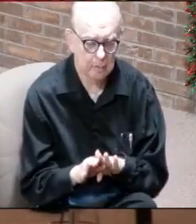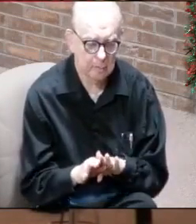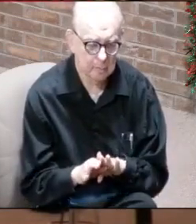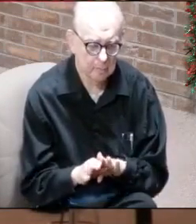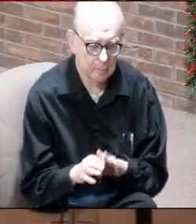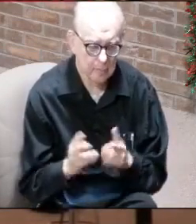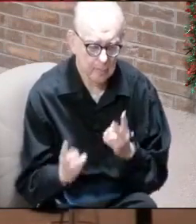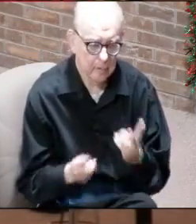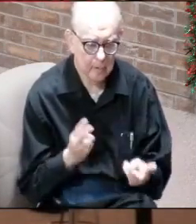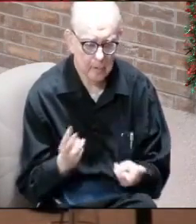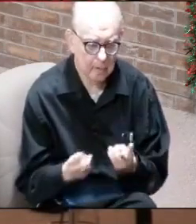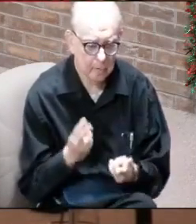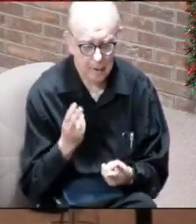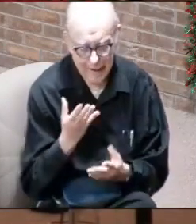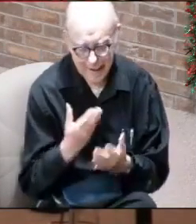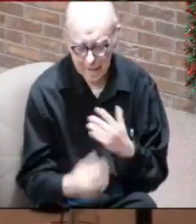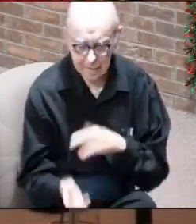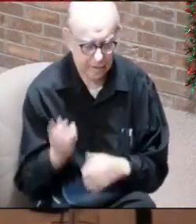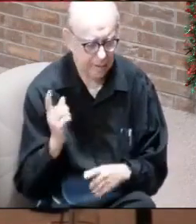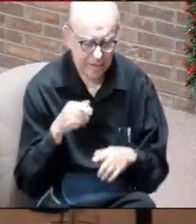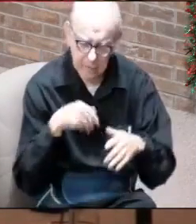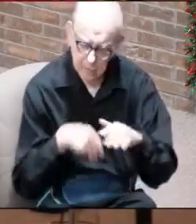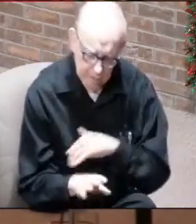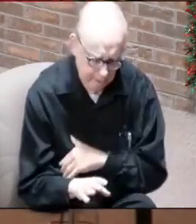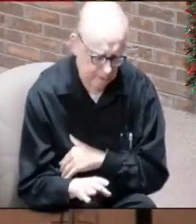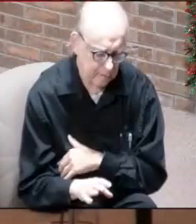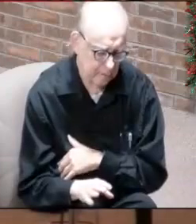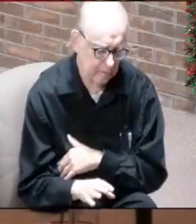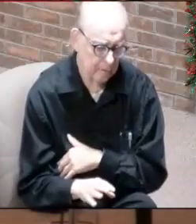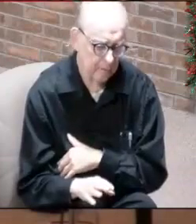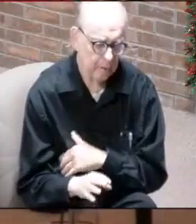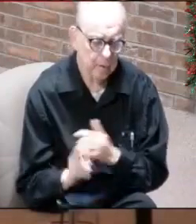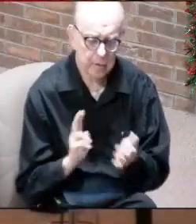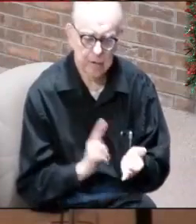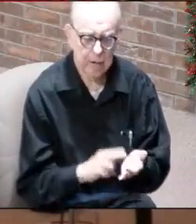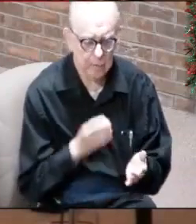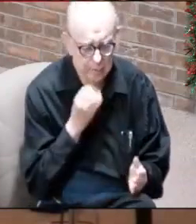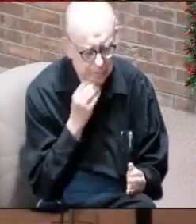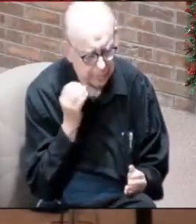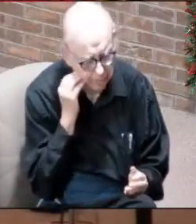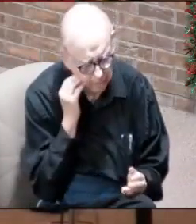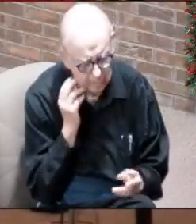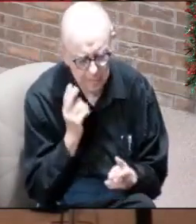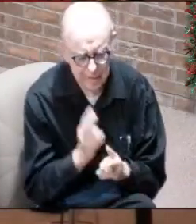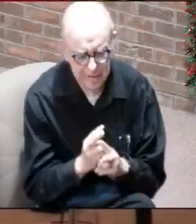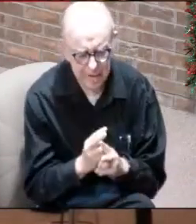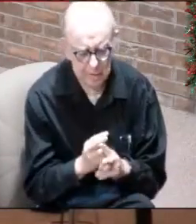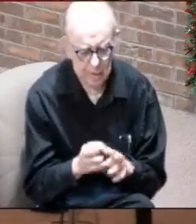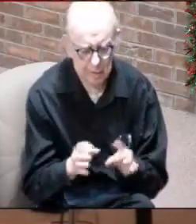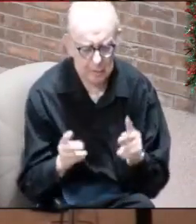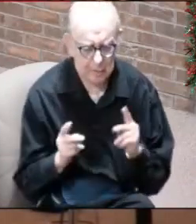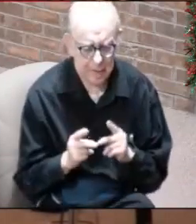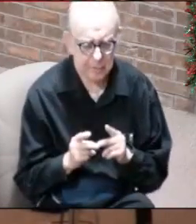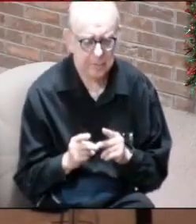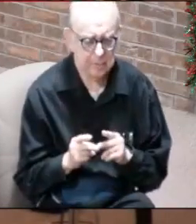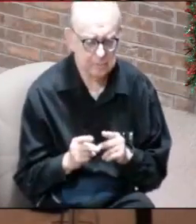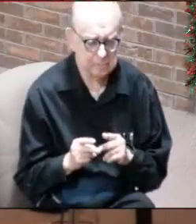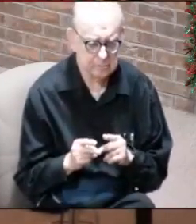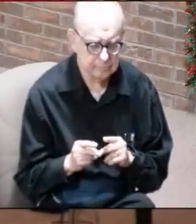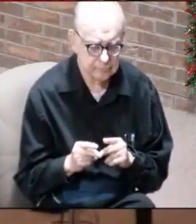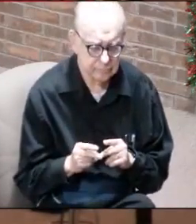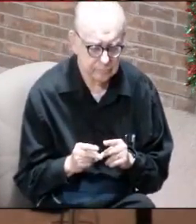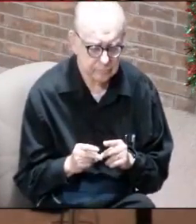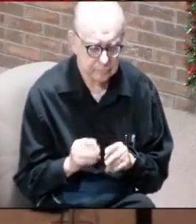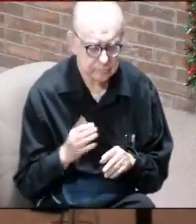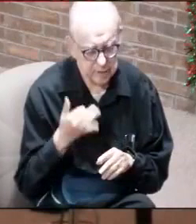Visits were on the outside. You couldn't go in. You couldn't see in anything, and so I got a call from